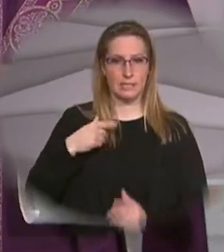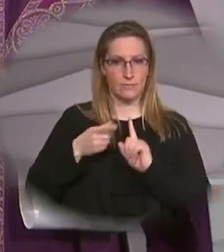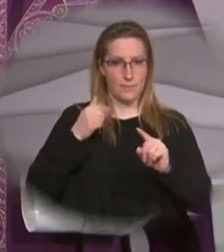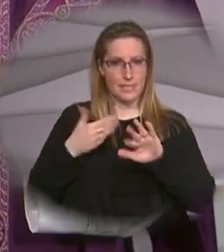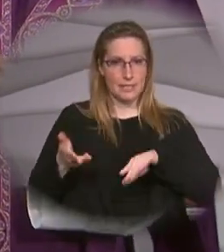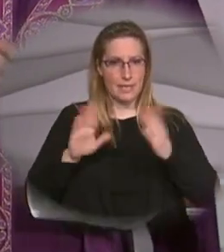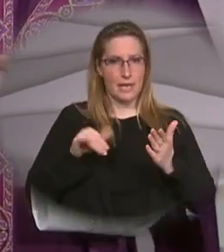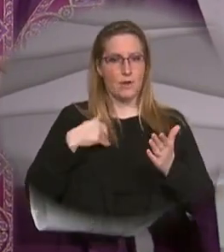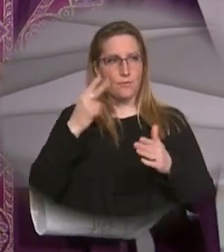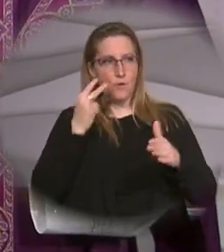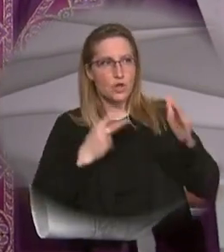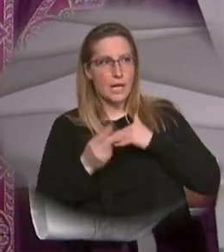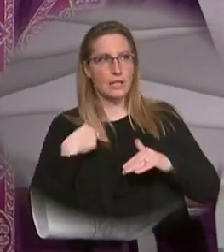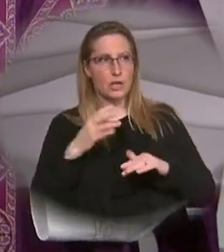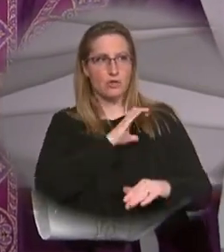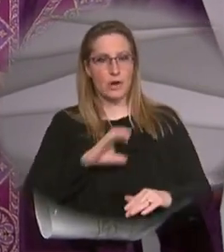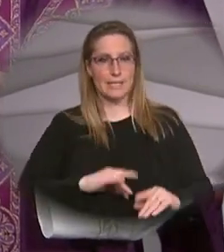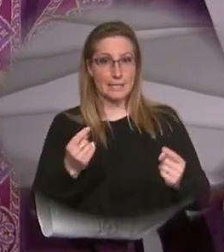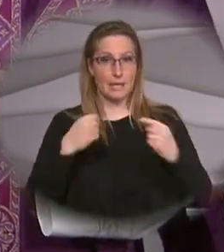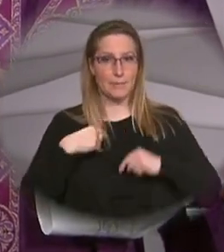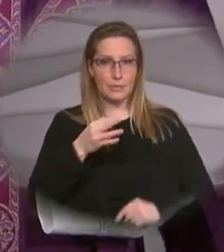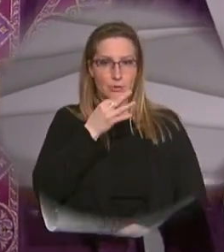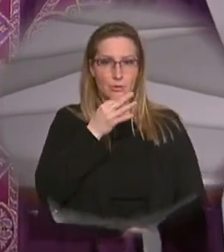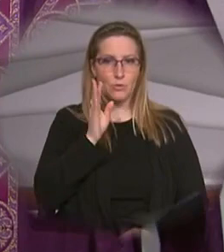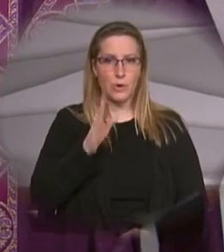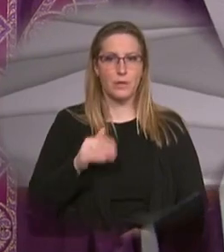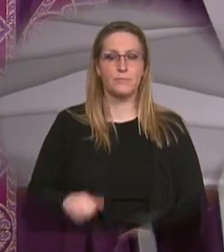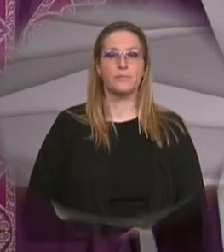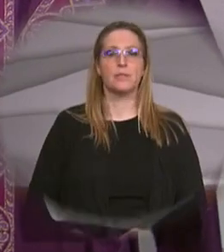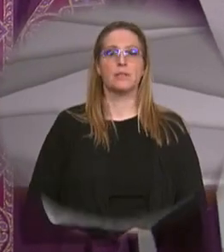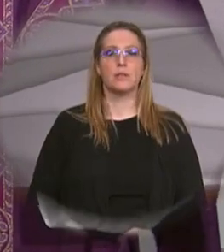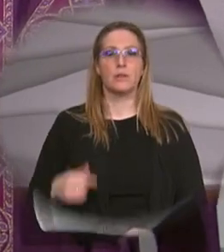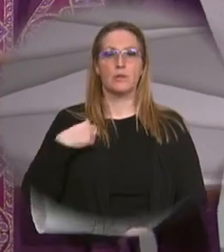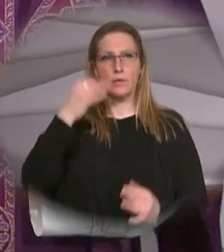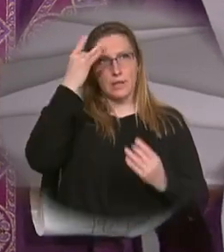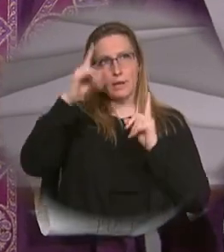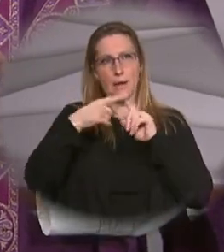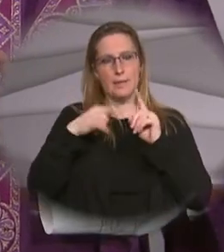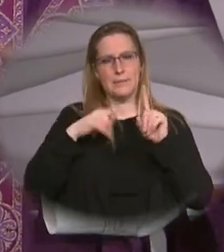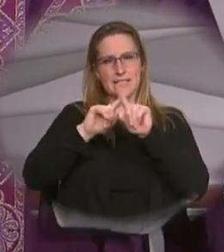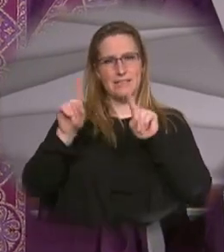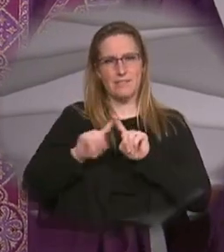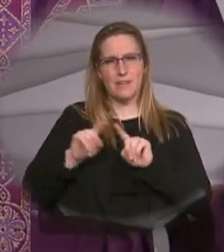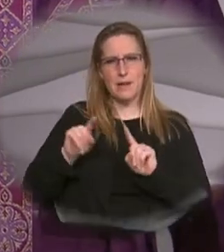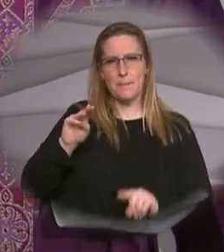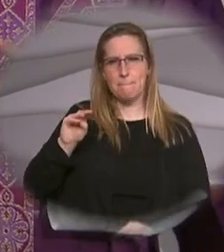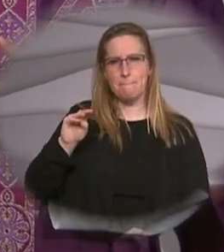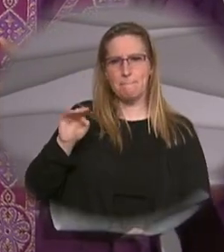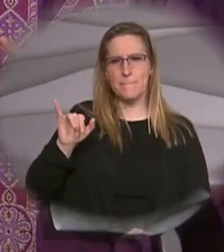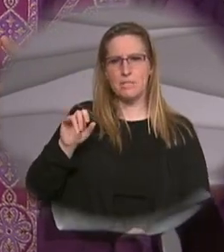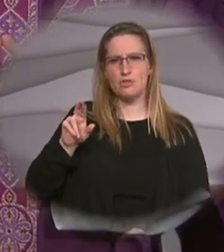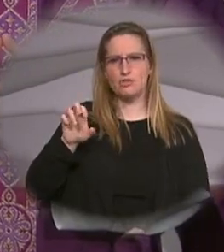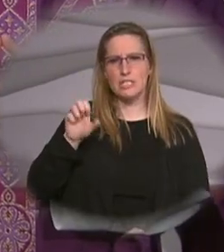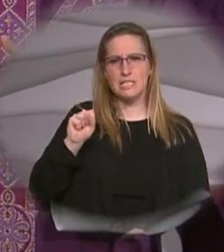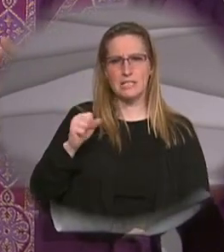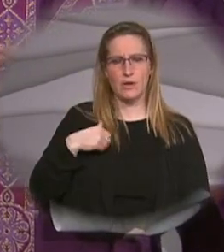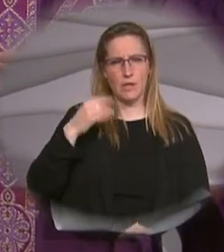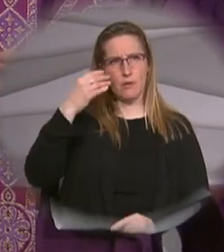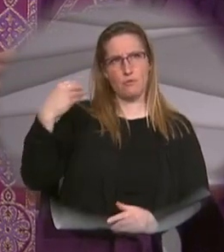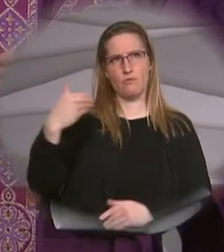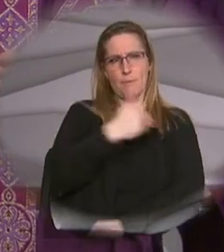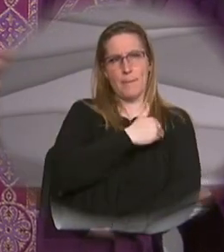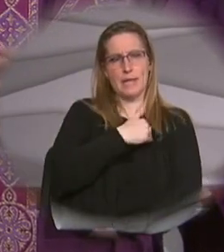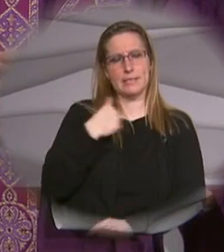resurrection of Christ the very center of our faith as we enter into these mysteries that remind us of the power